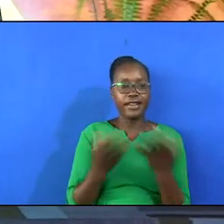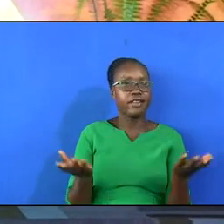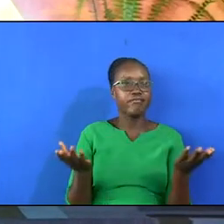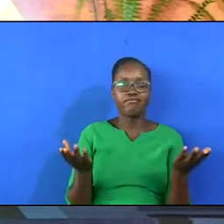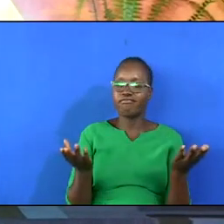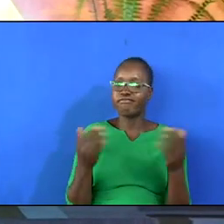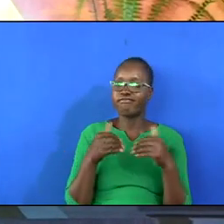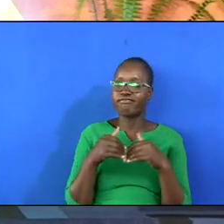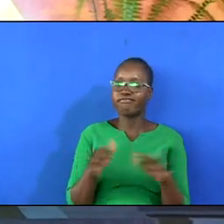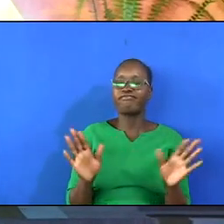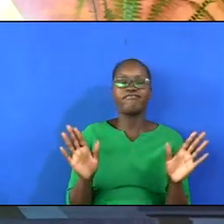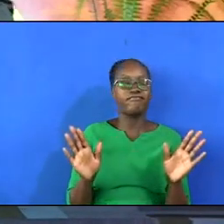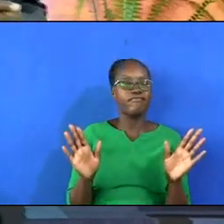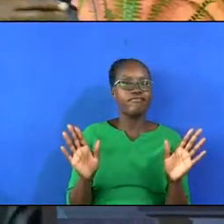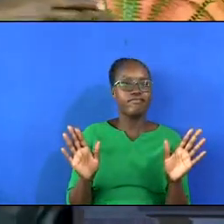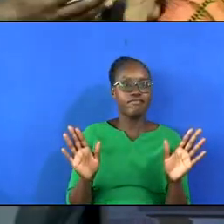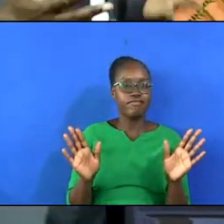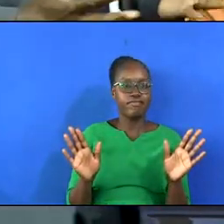throwaway price?